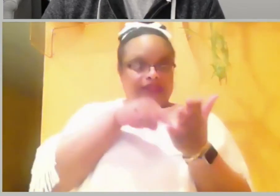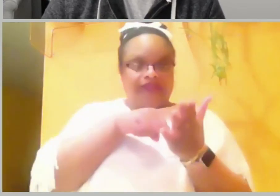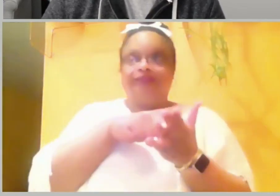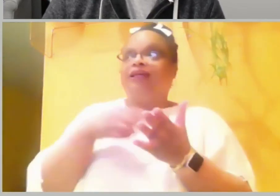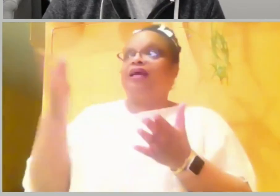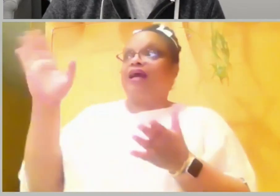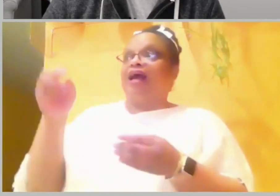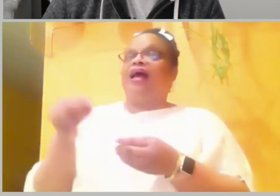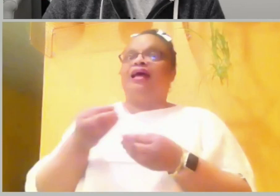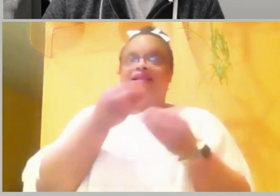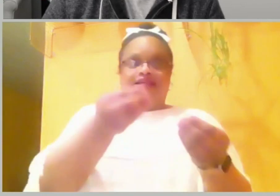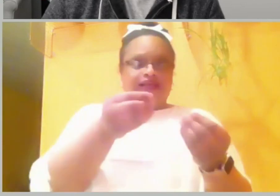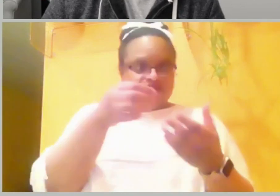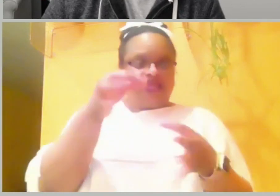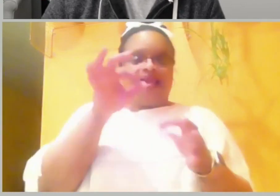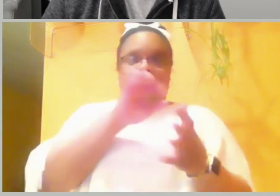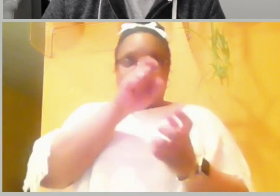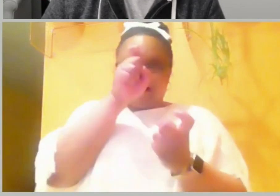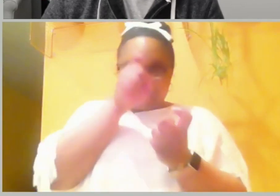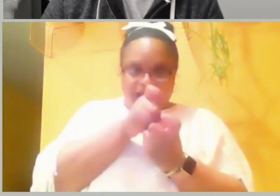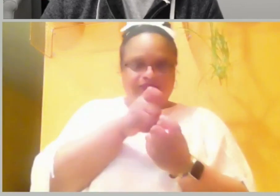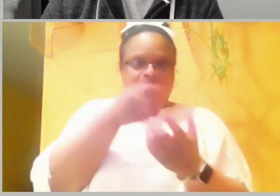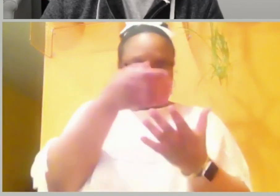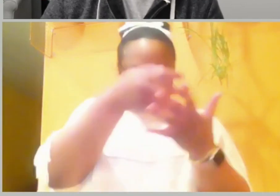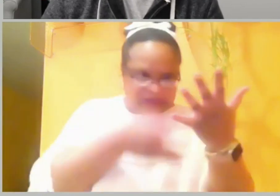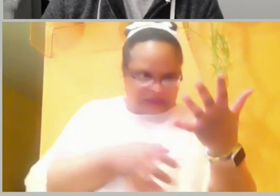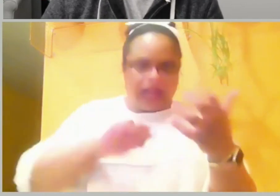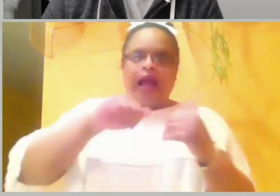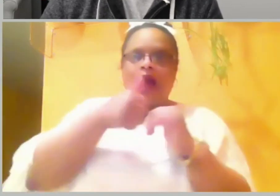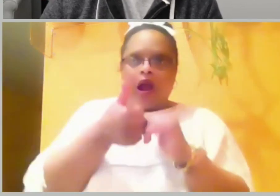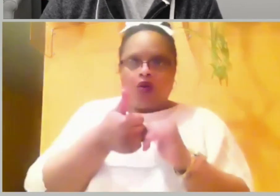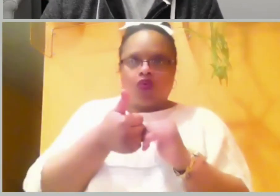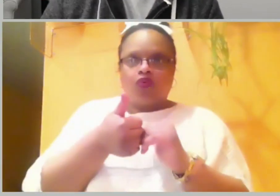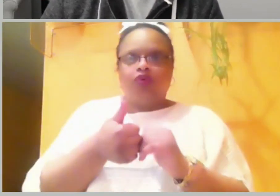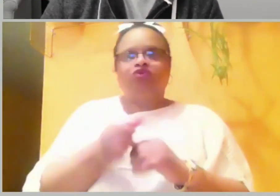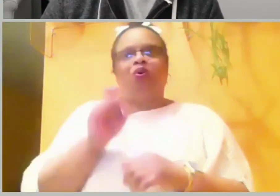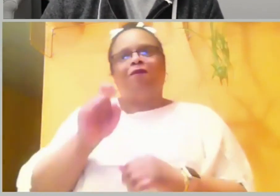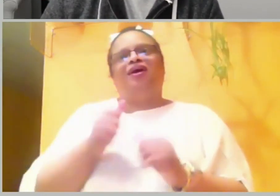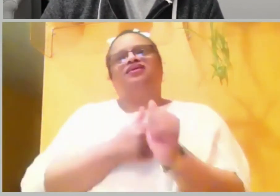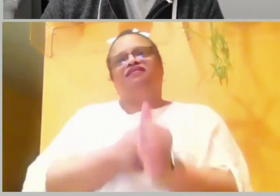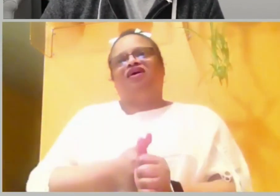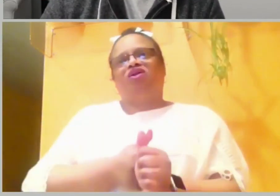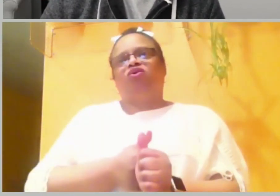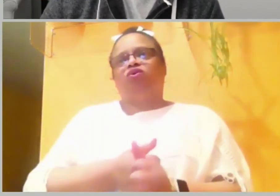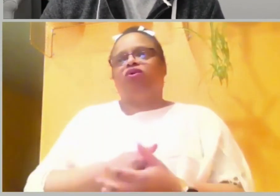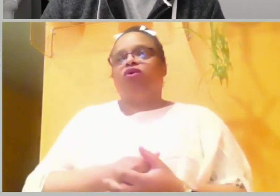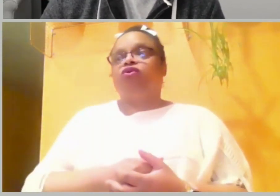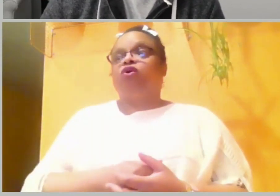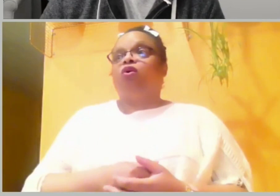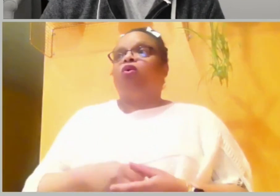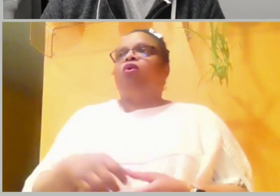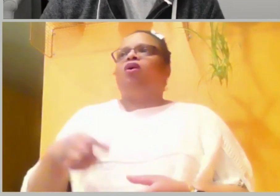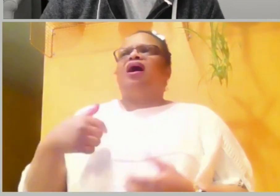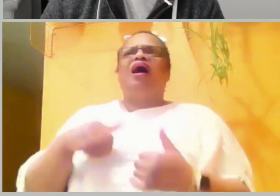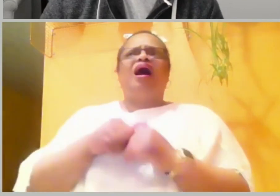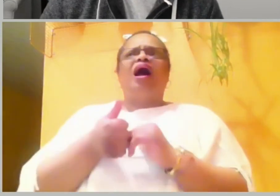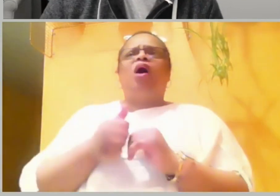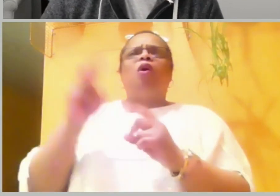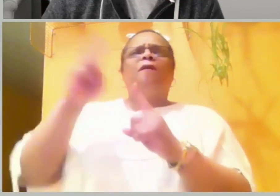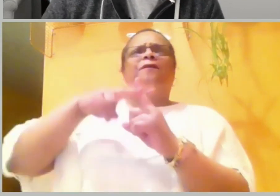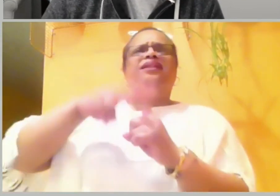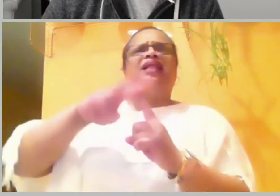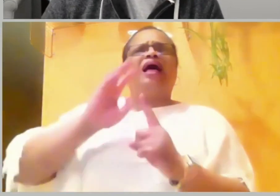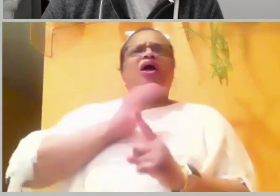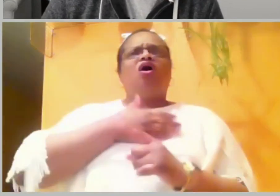would be seen as, not revering God's words spoken in the Bible. Secondly, having an independent